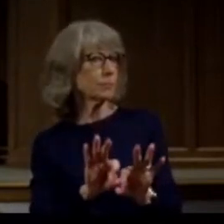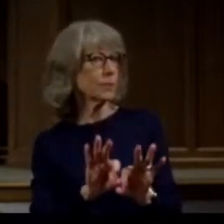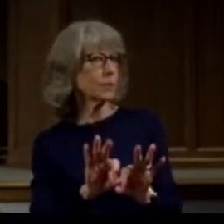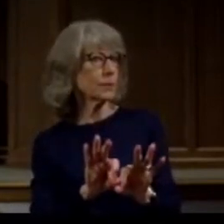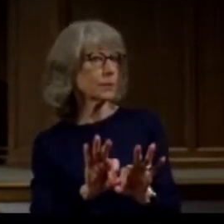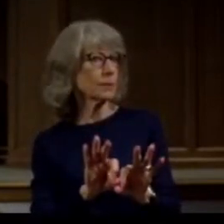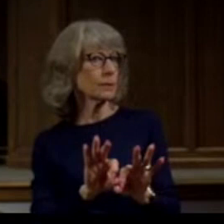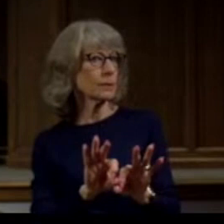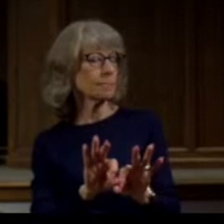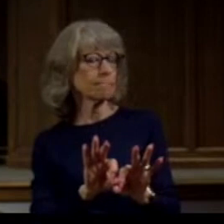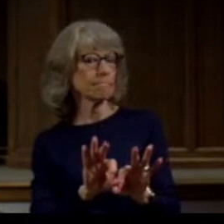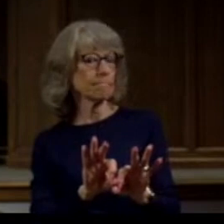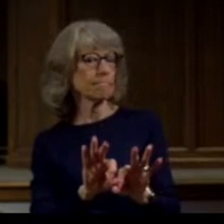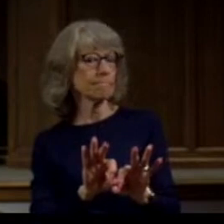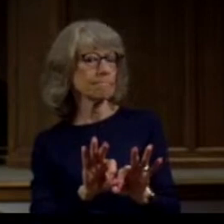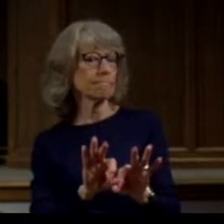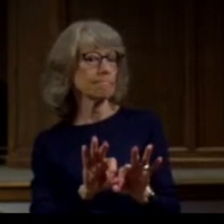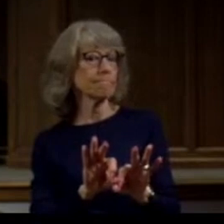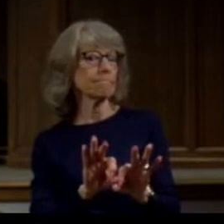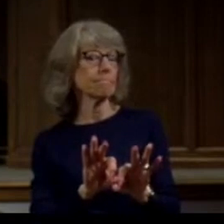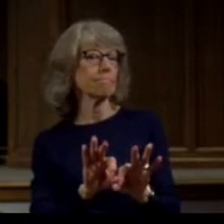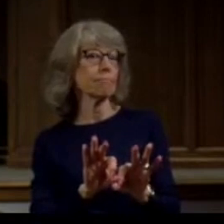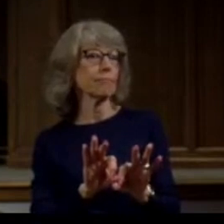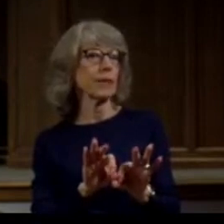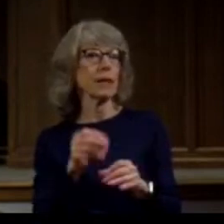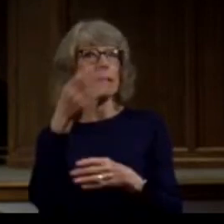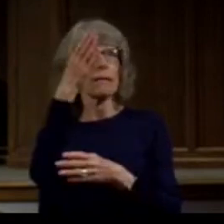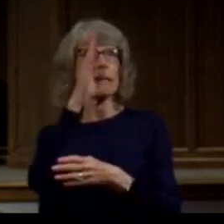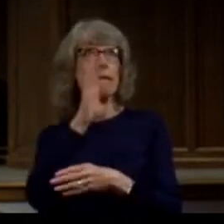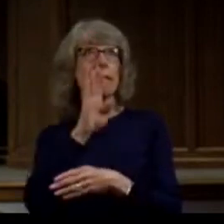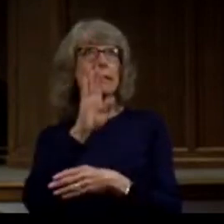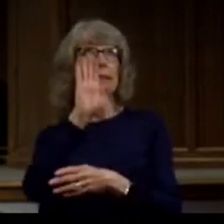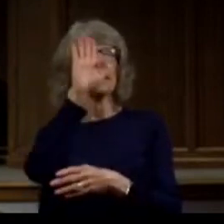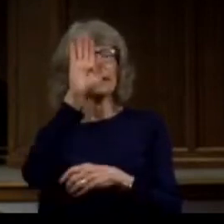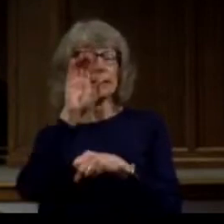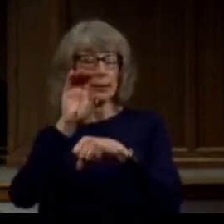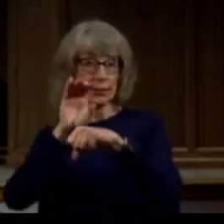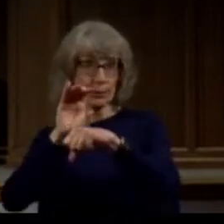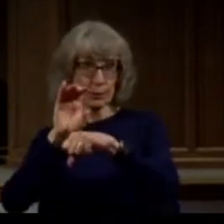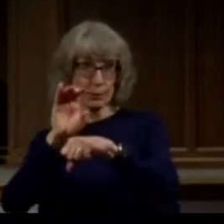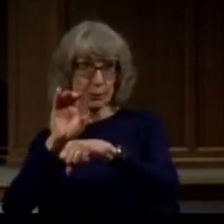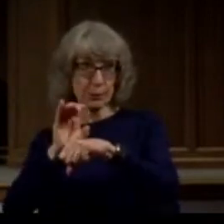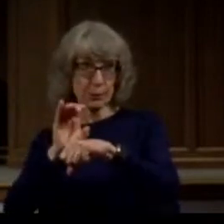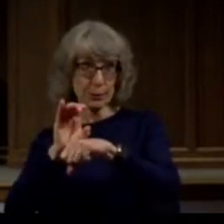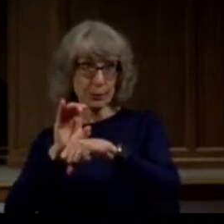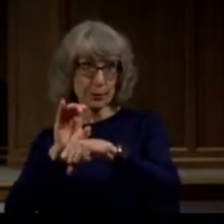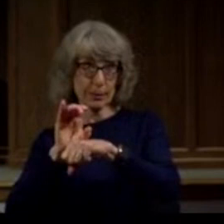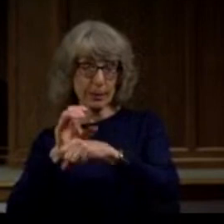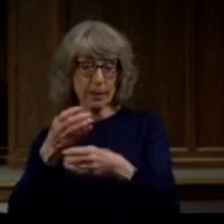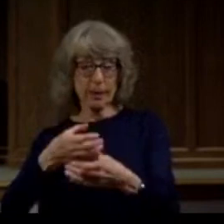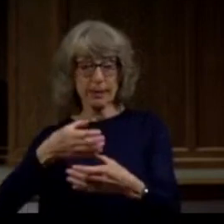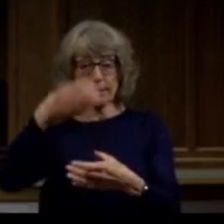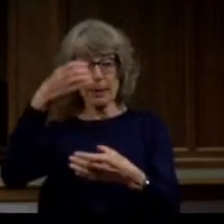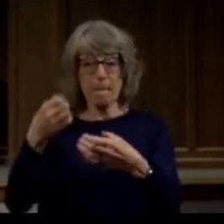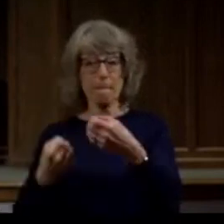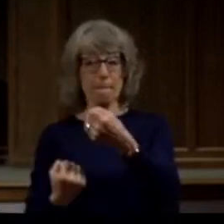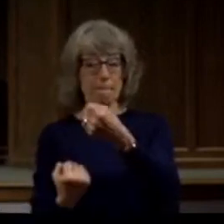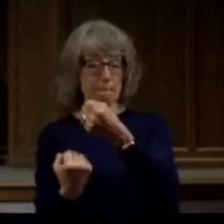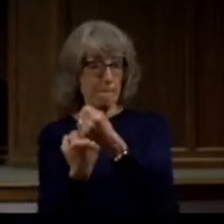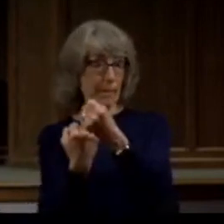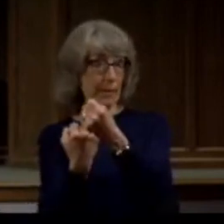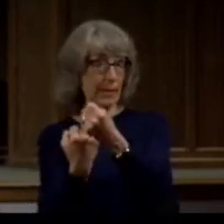Timothy is this God's household which is the church of the living God the pillar and foundation of